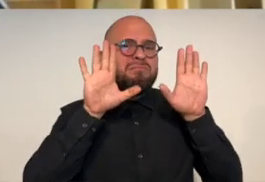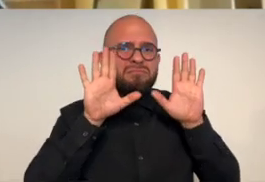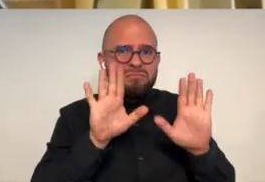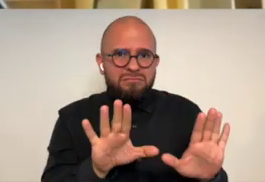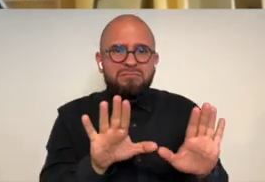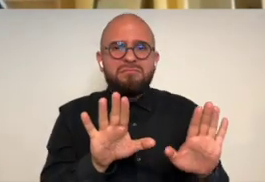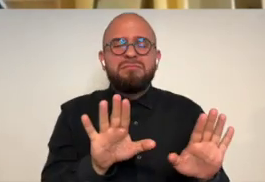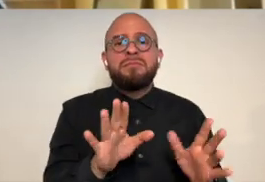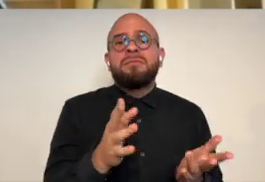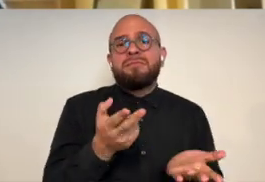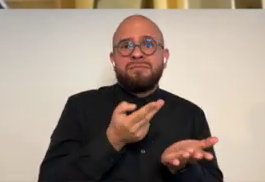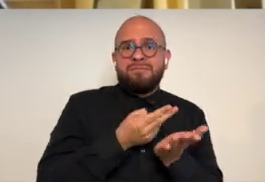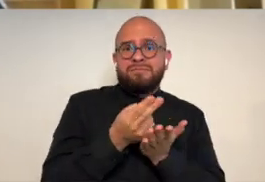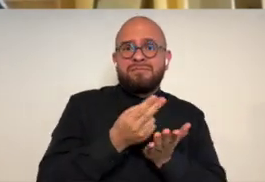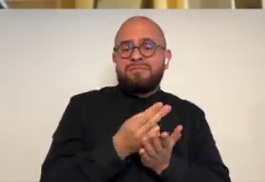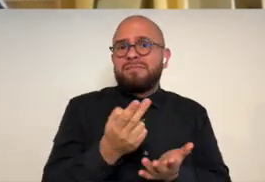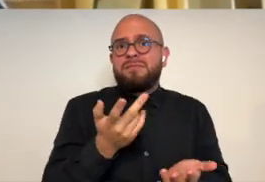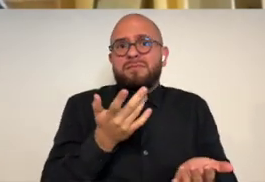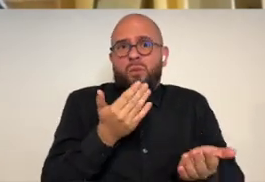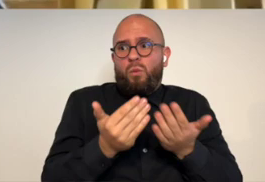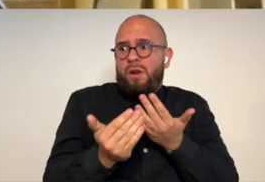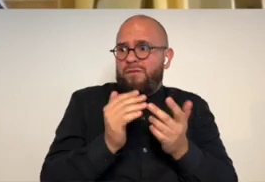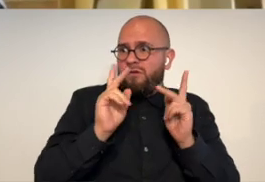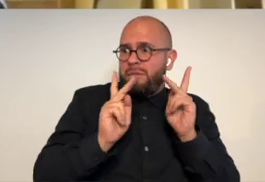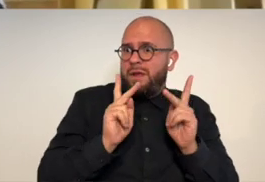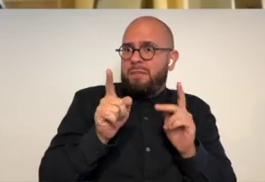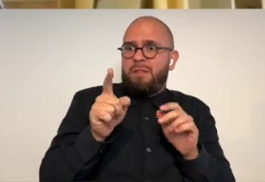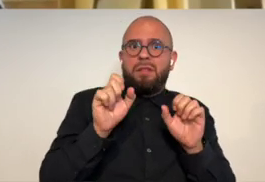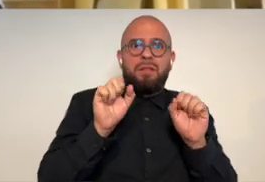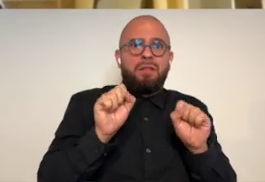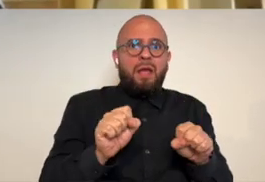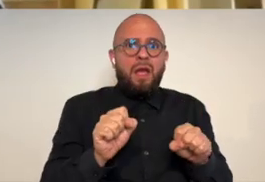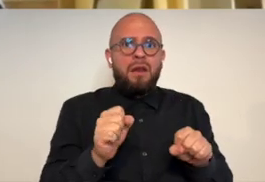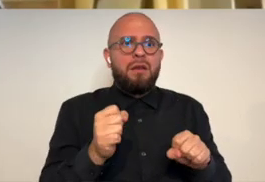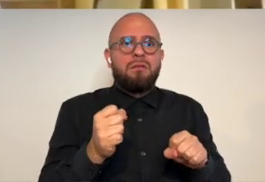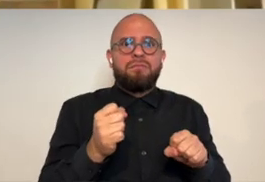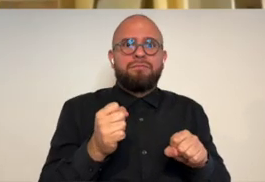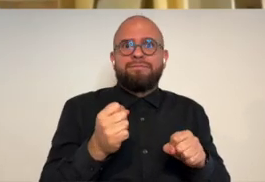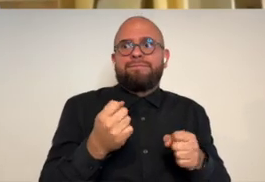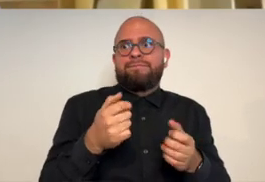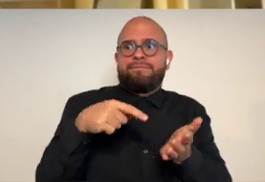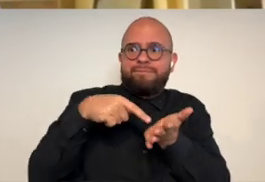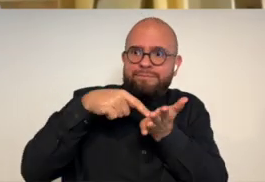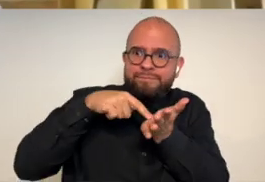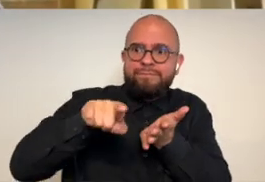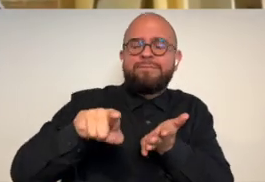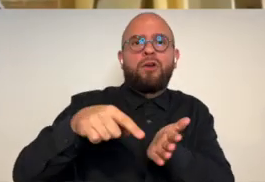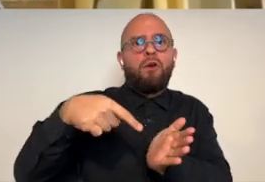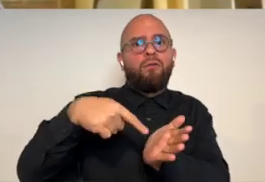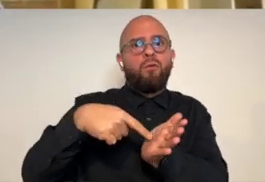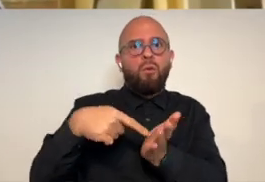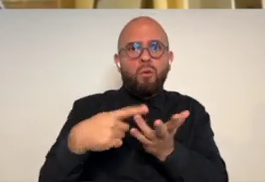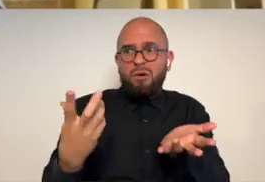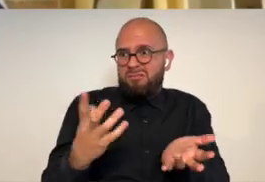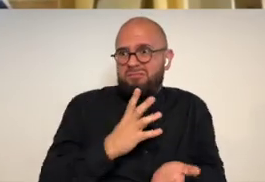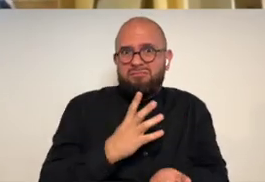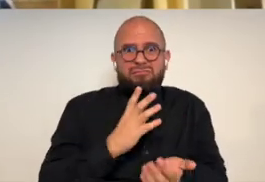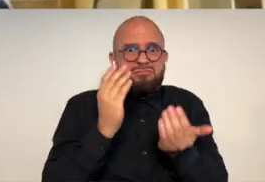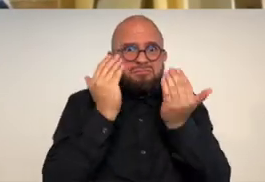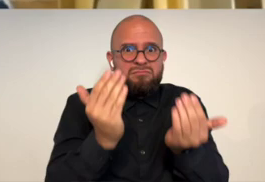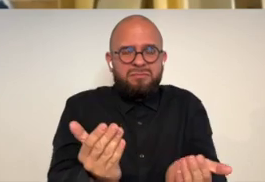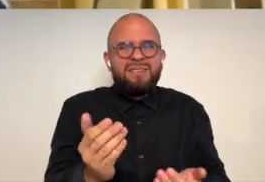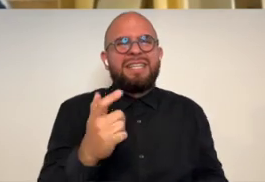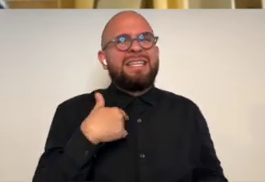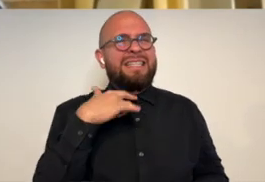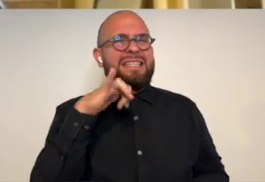procreate has been phenomenal and i and honestly i try to push any kind of what what people can afford you know what